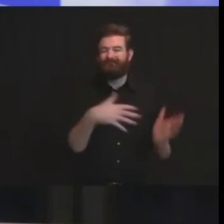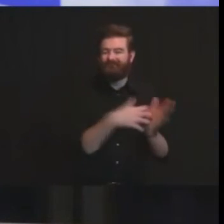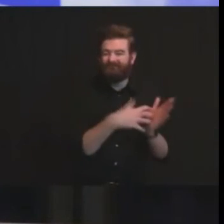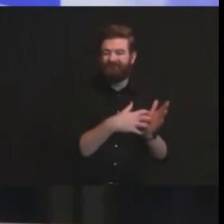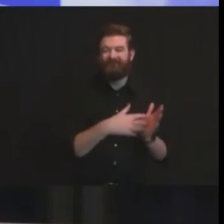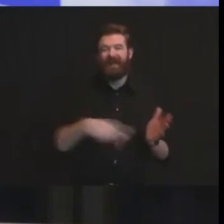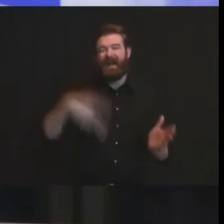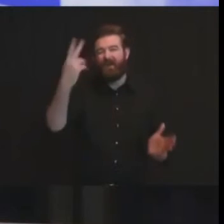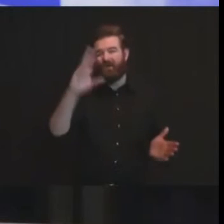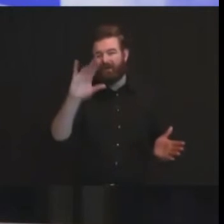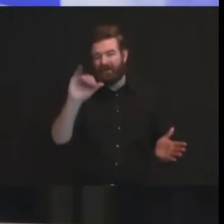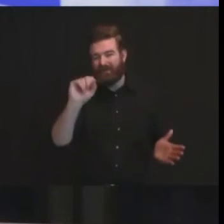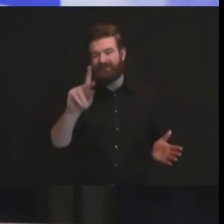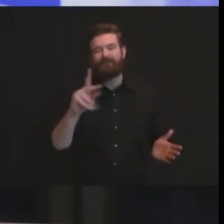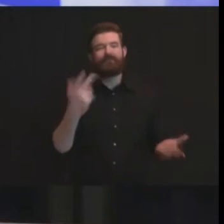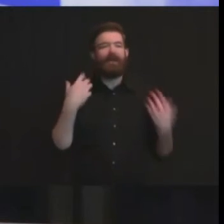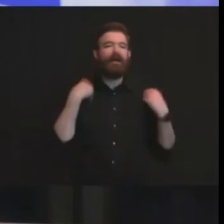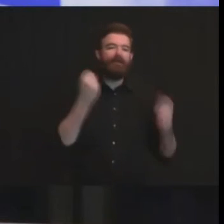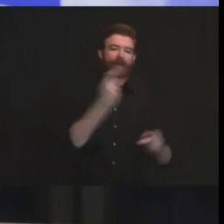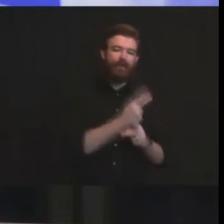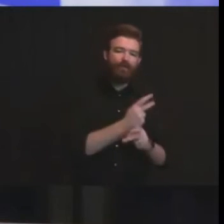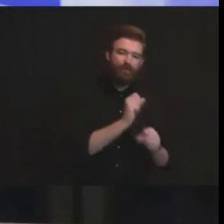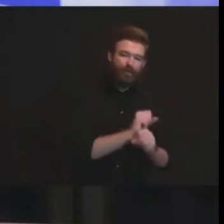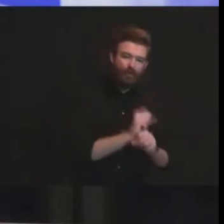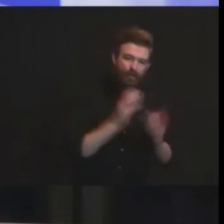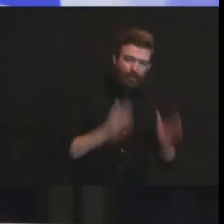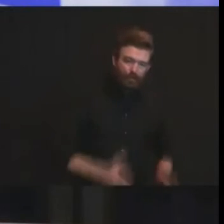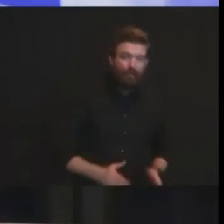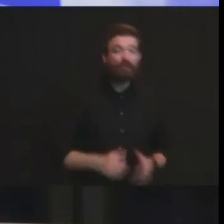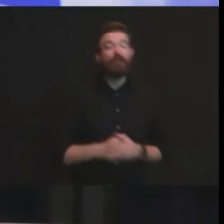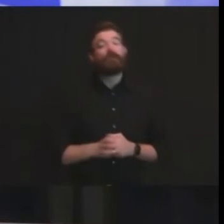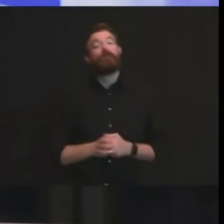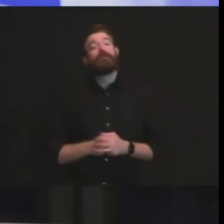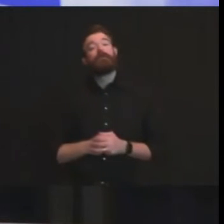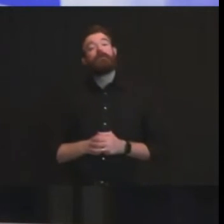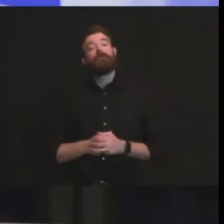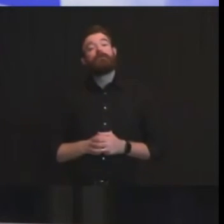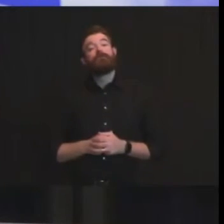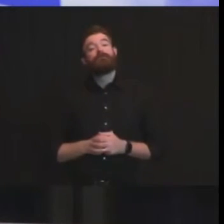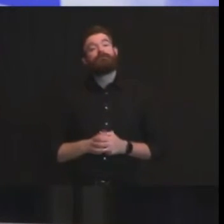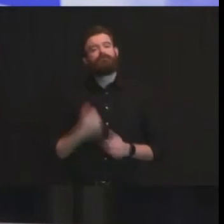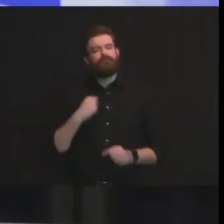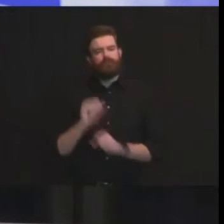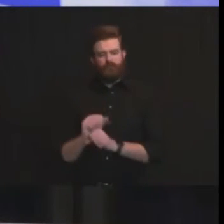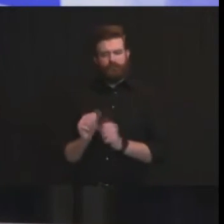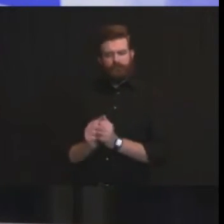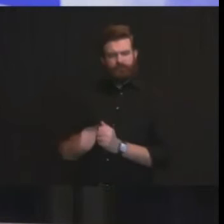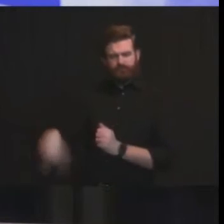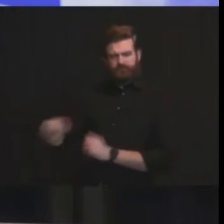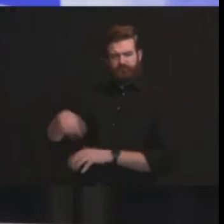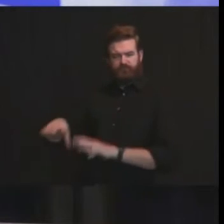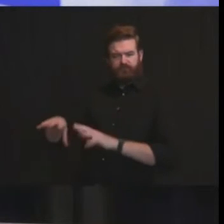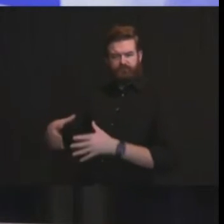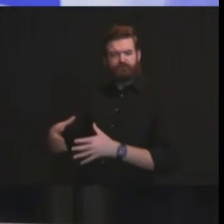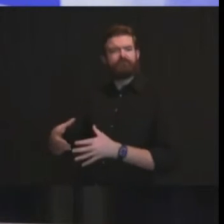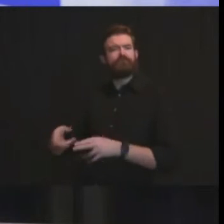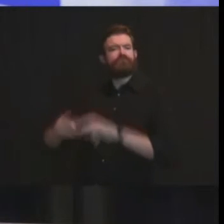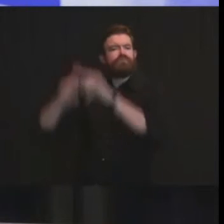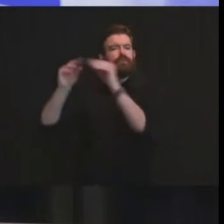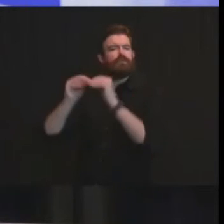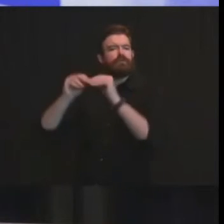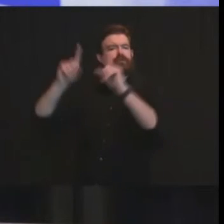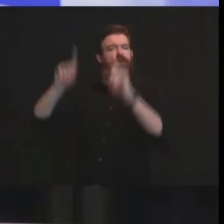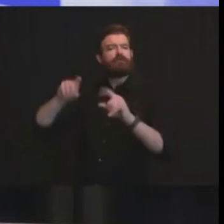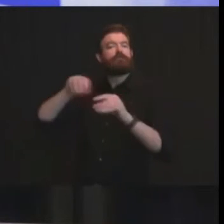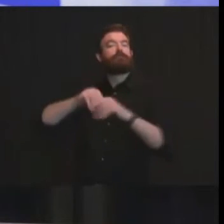we've partnered with optum to continue to provide to provide testing opportunities in our urban centers elizabeth